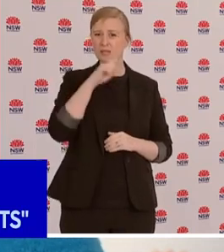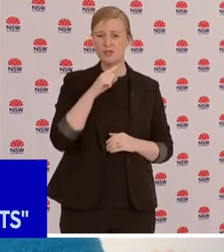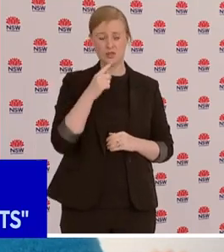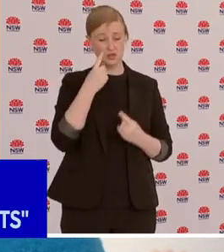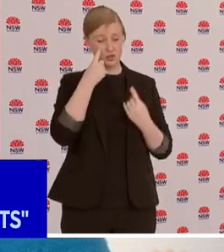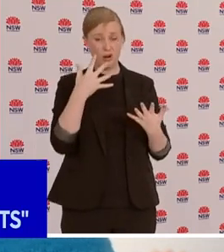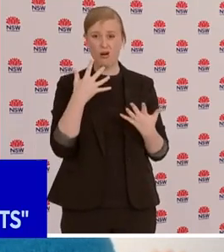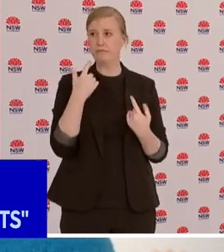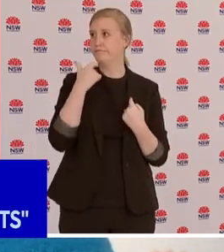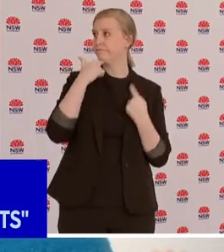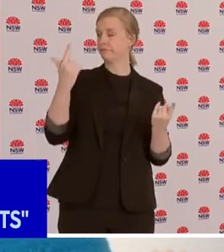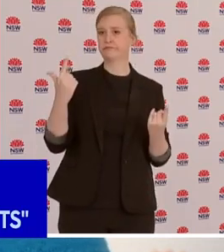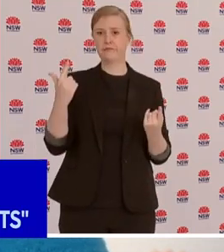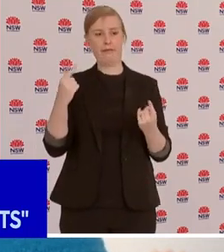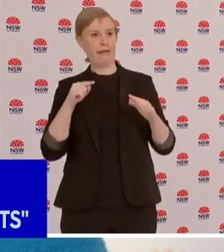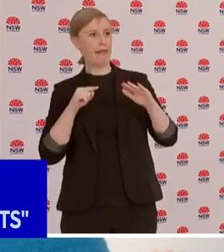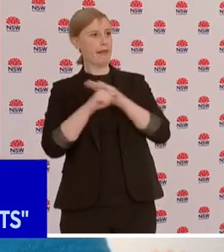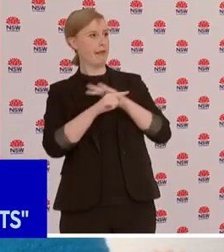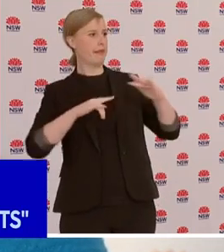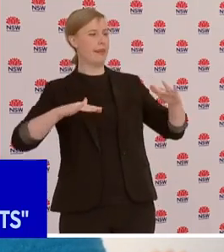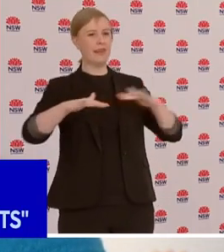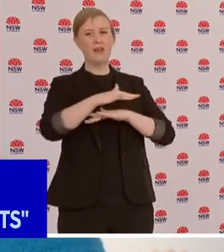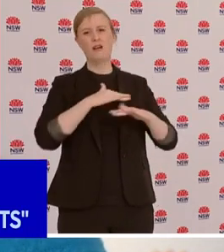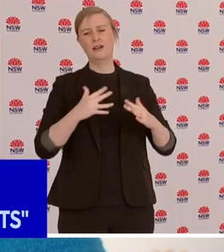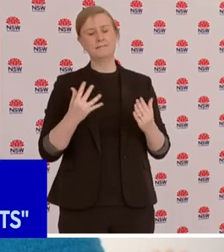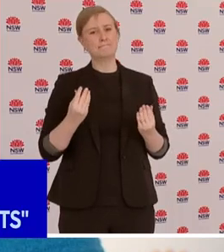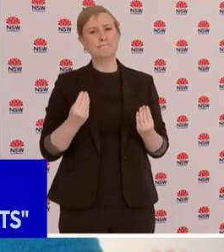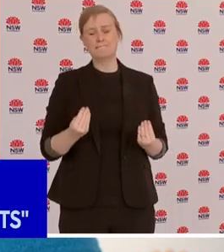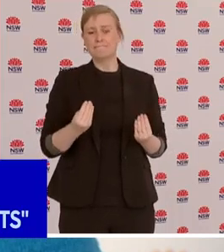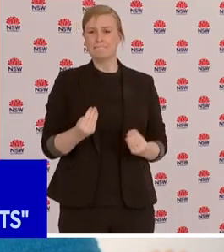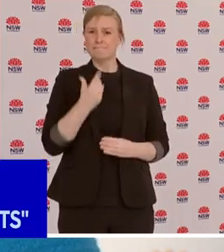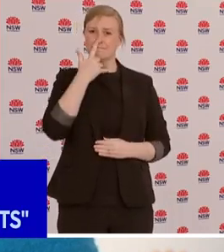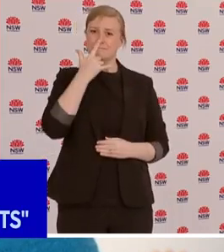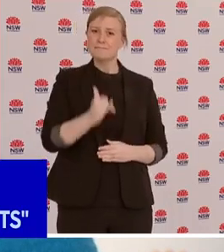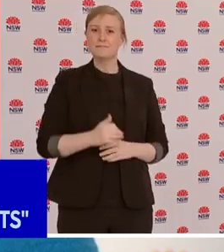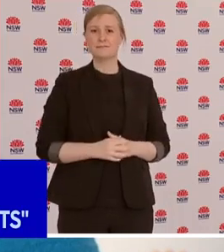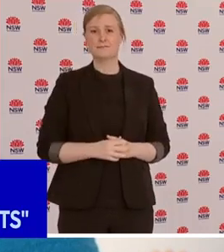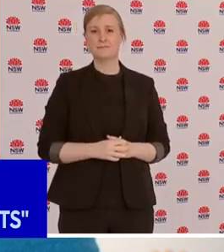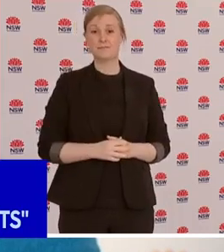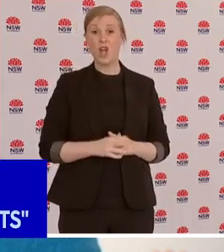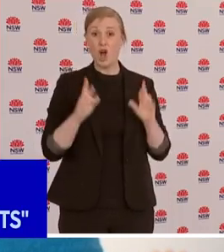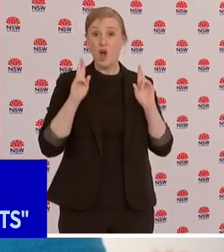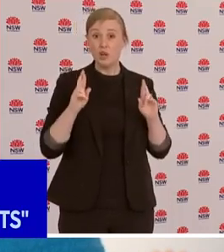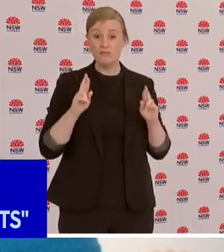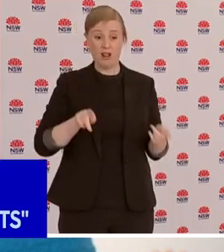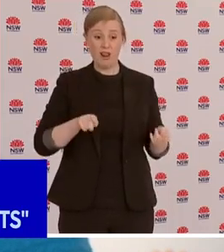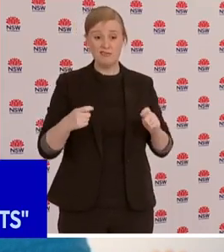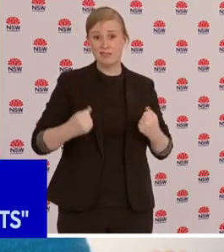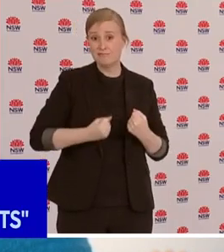won't put us, I hope it won't be a setback but it could be. As Dr Mackinolte said, unfortunately a bereaving family